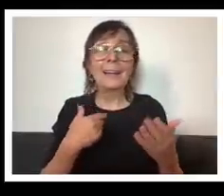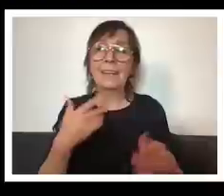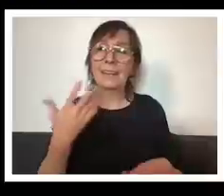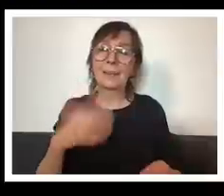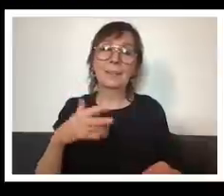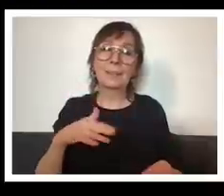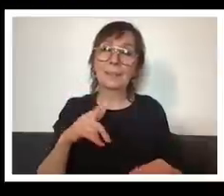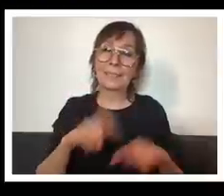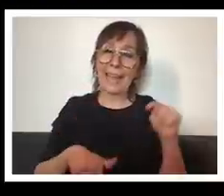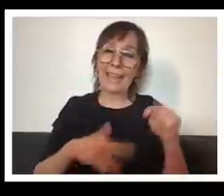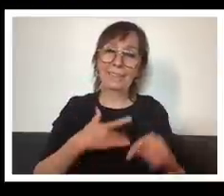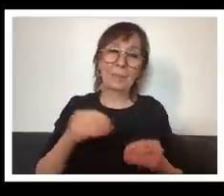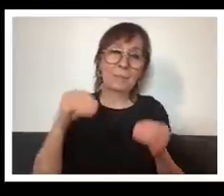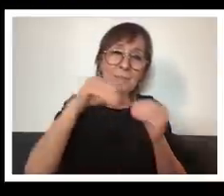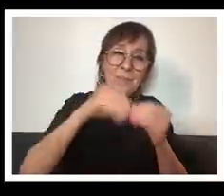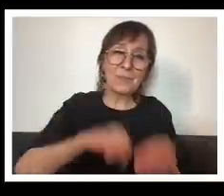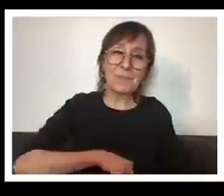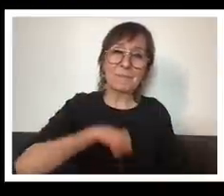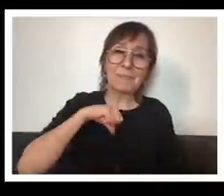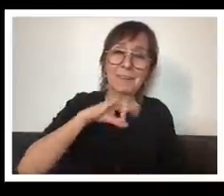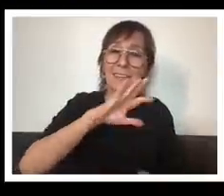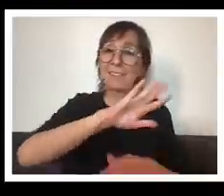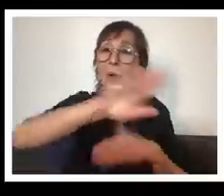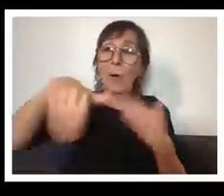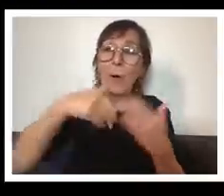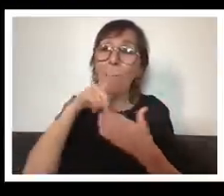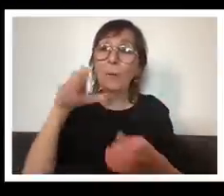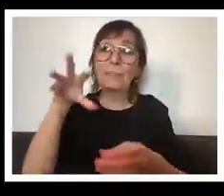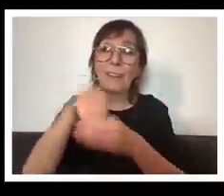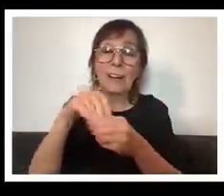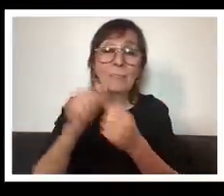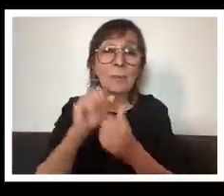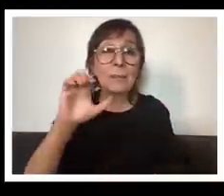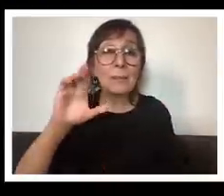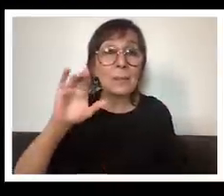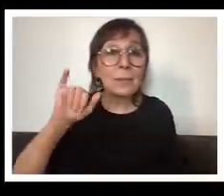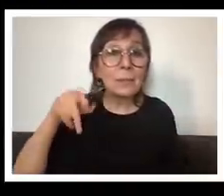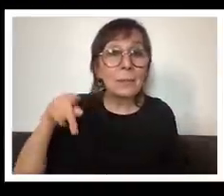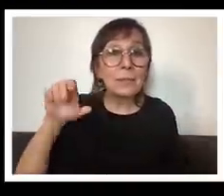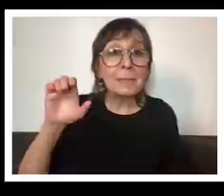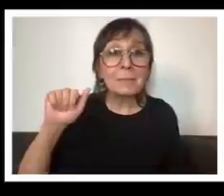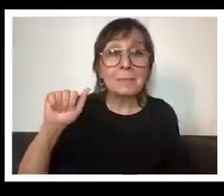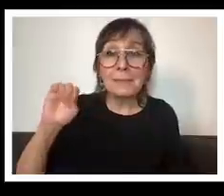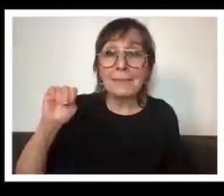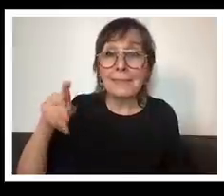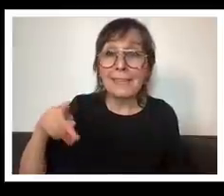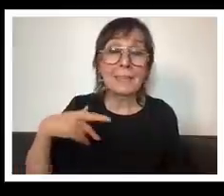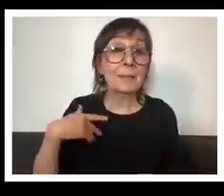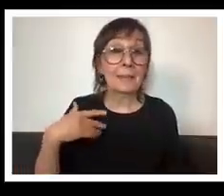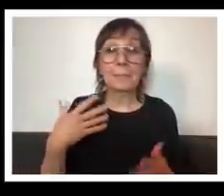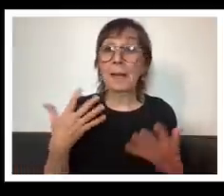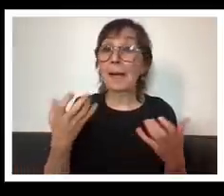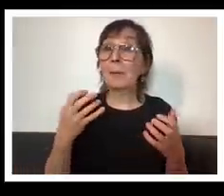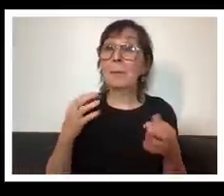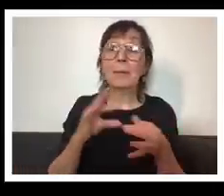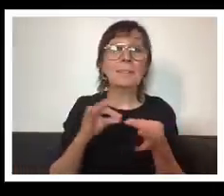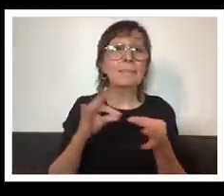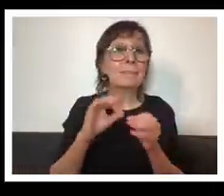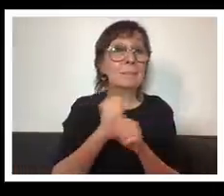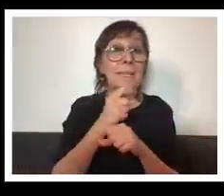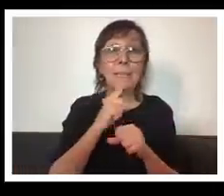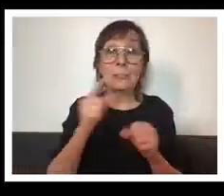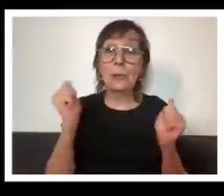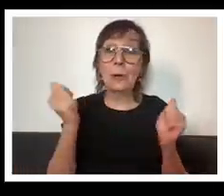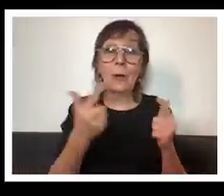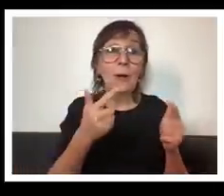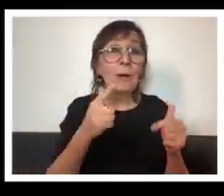of everybody associated with crip camp uh i want to start off uh by making sure that we all